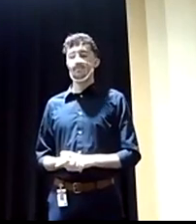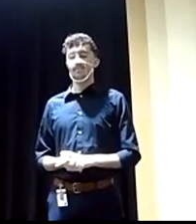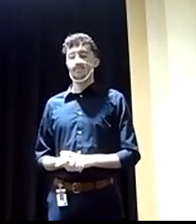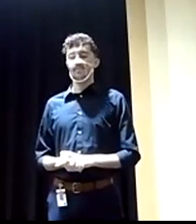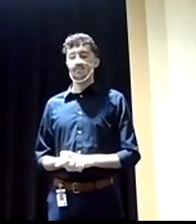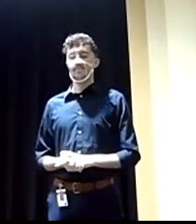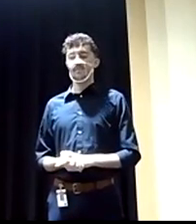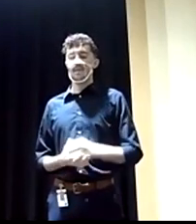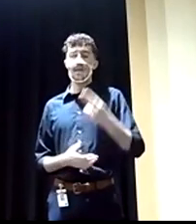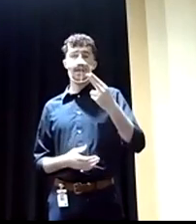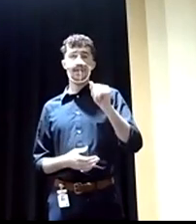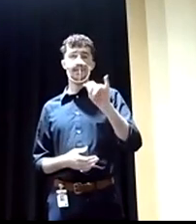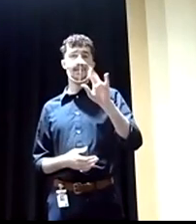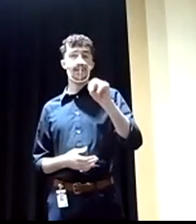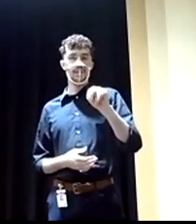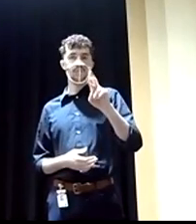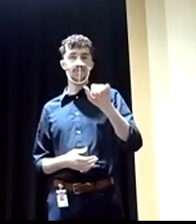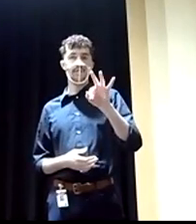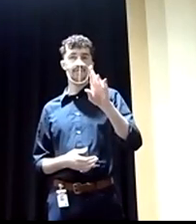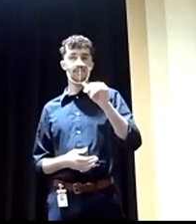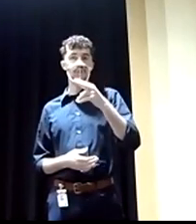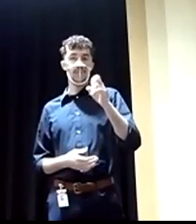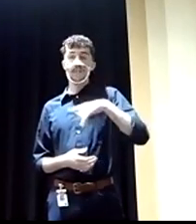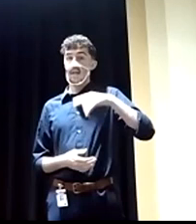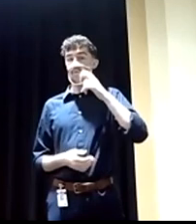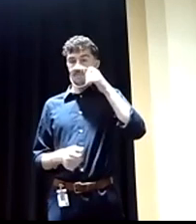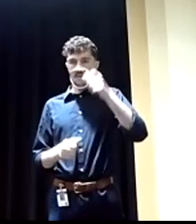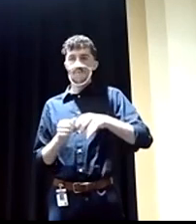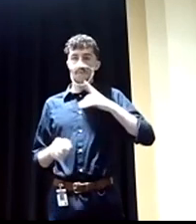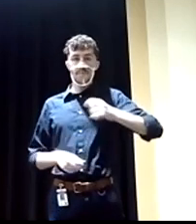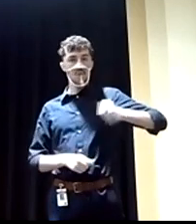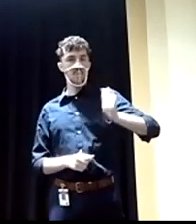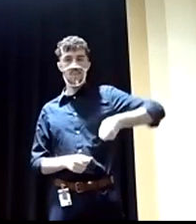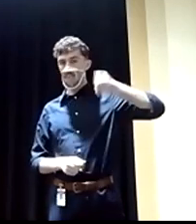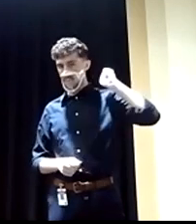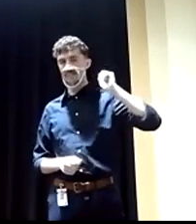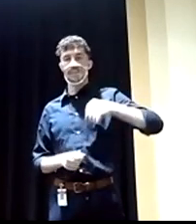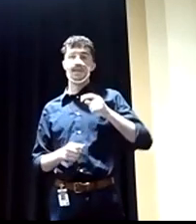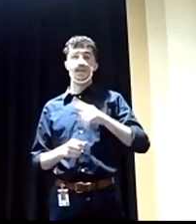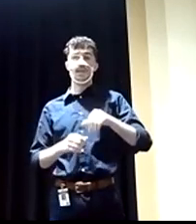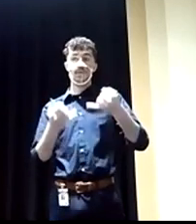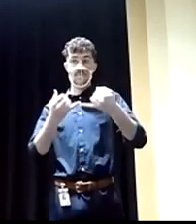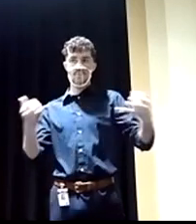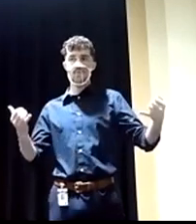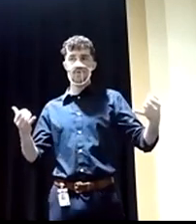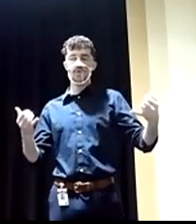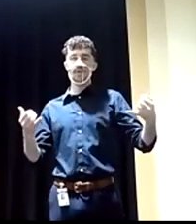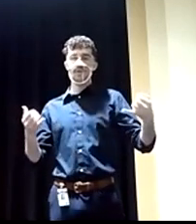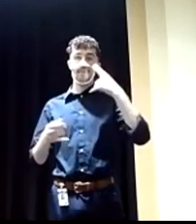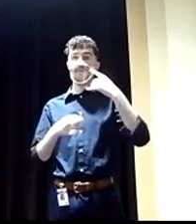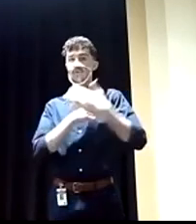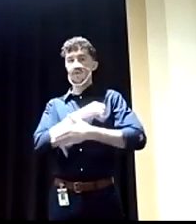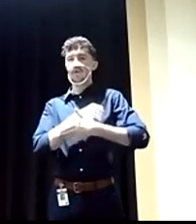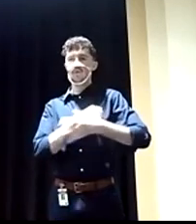Haitian refugees were being whipped at the borders, very few comments were made. I was the only one to stand with the Philadelphia